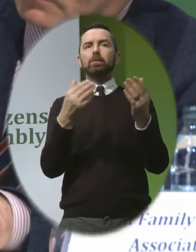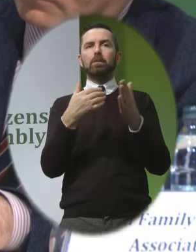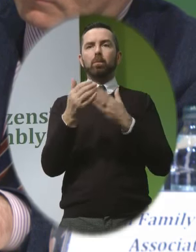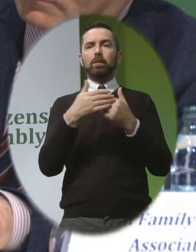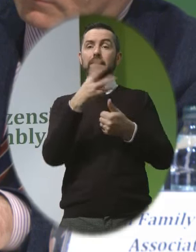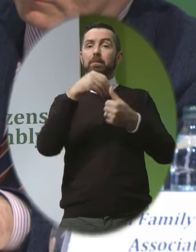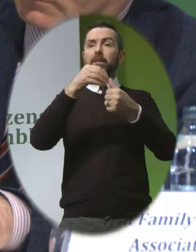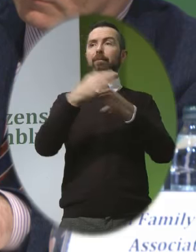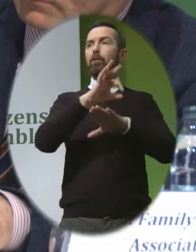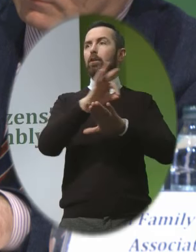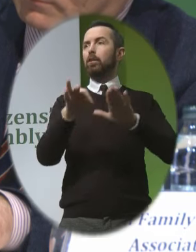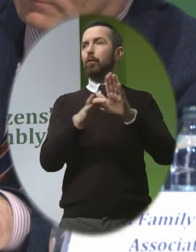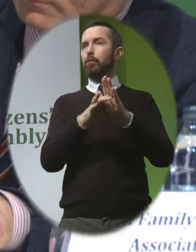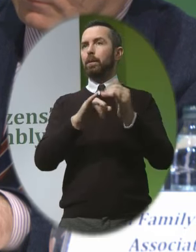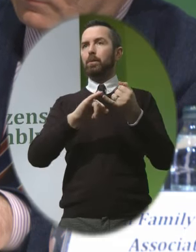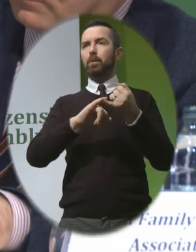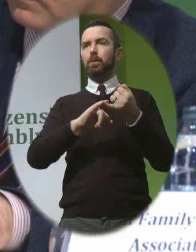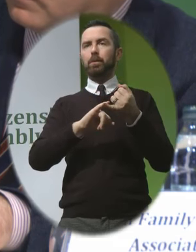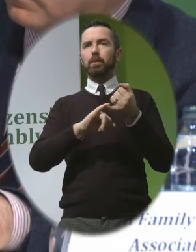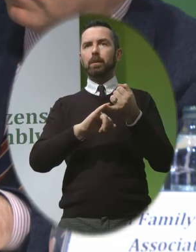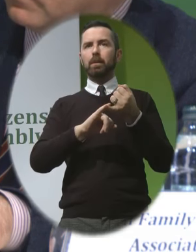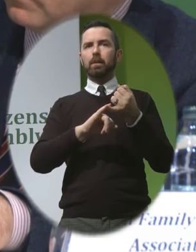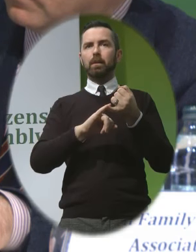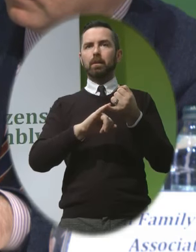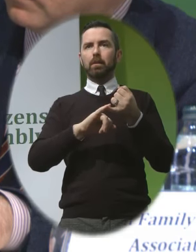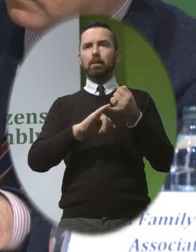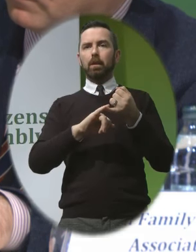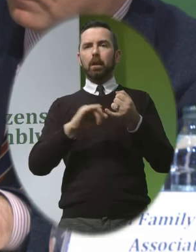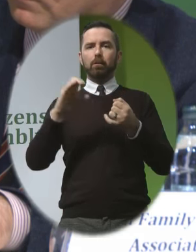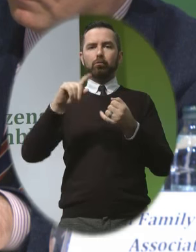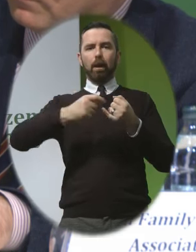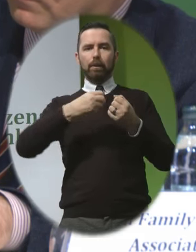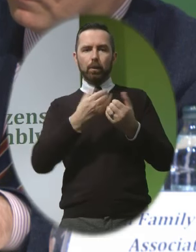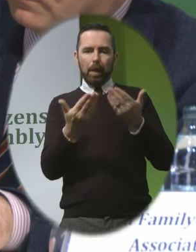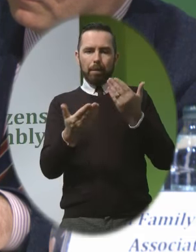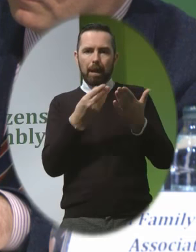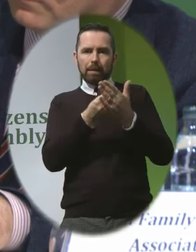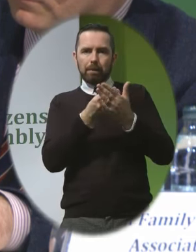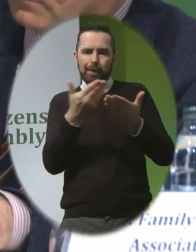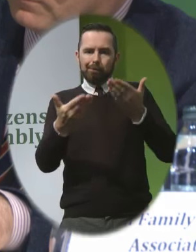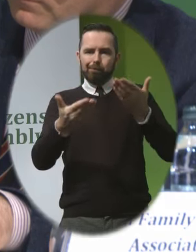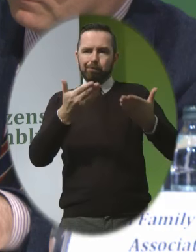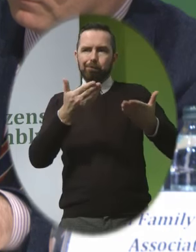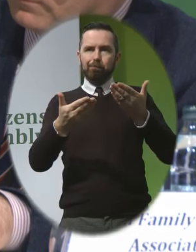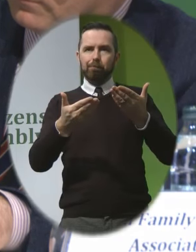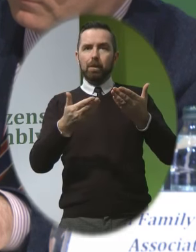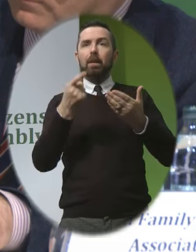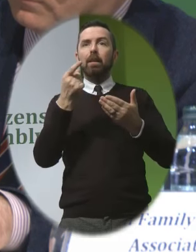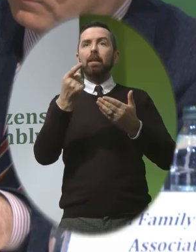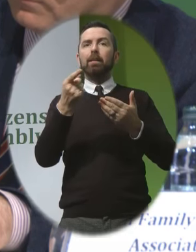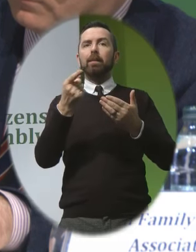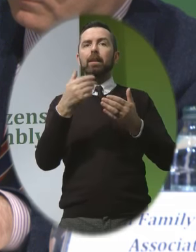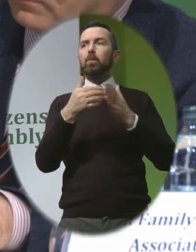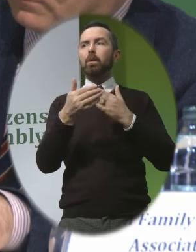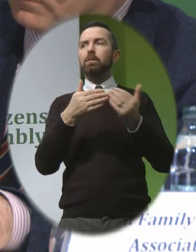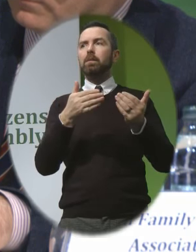for governments That are looking at the balancing of the books Is to get rid of